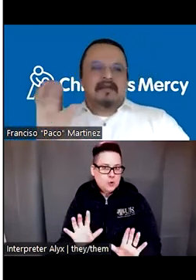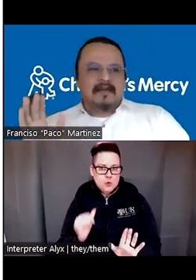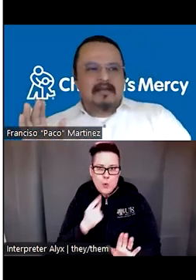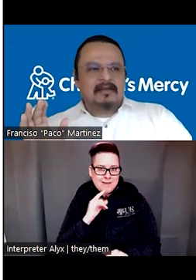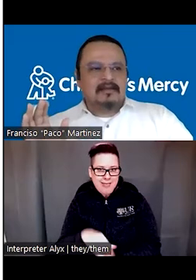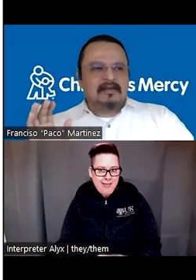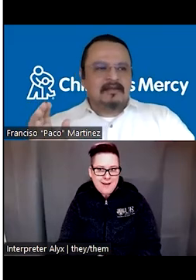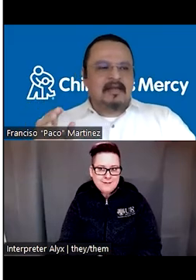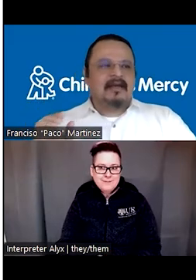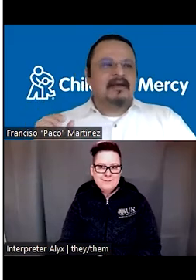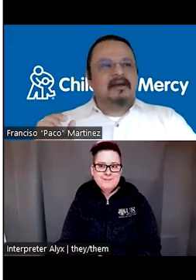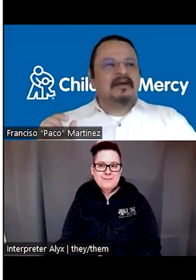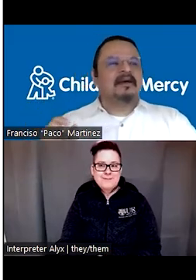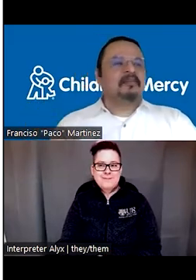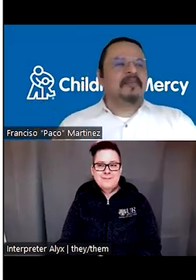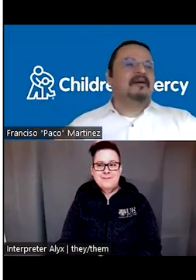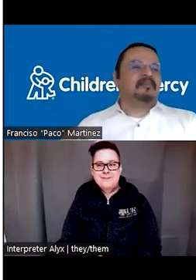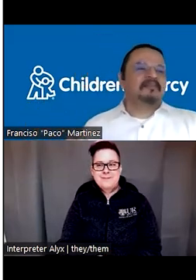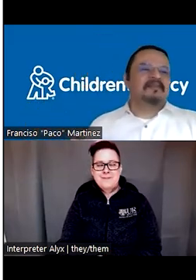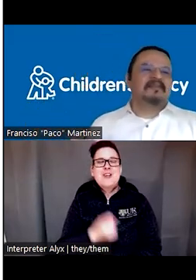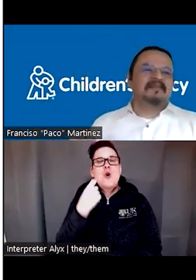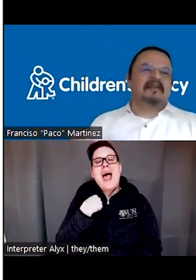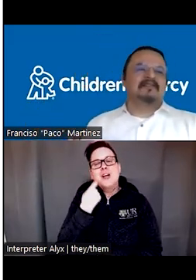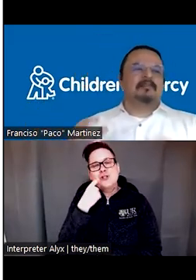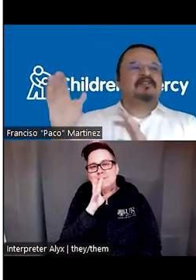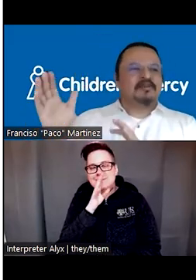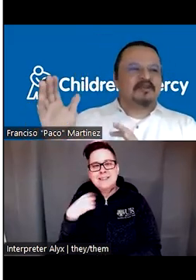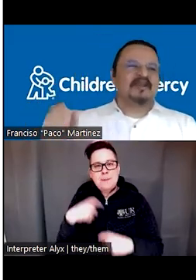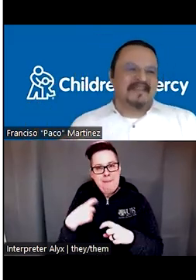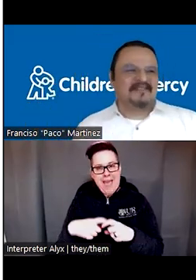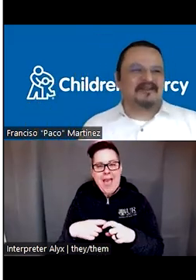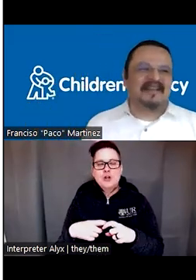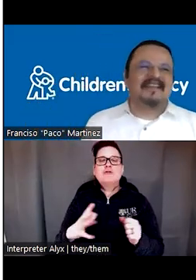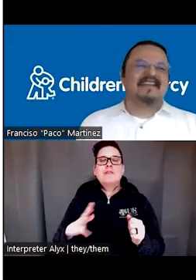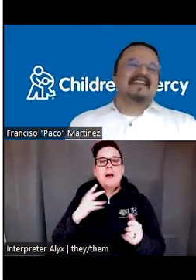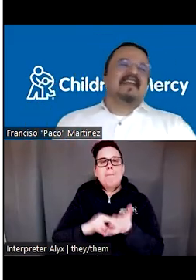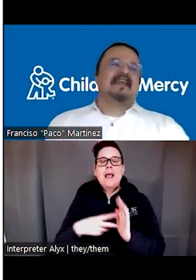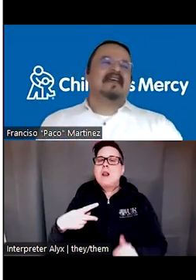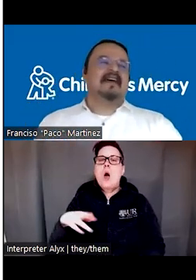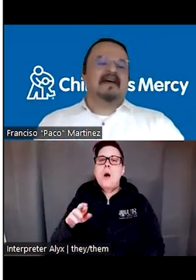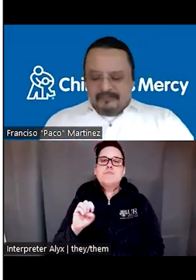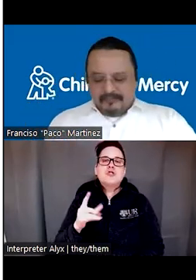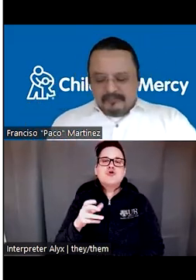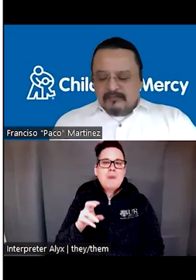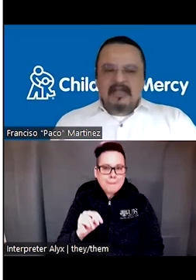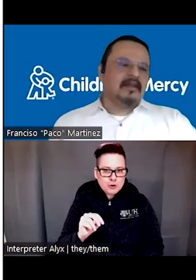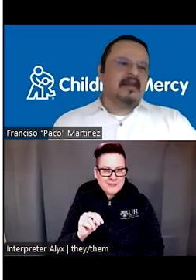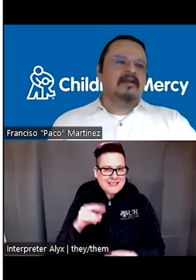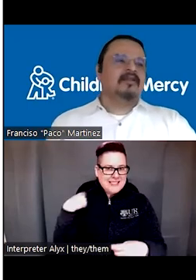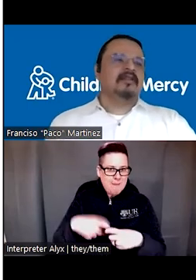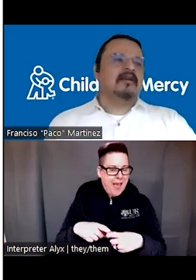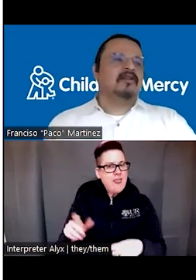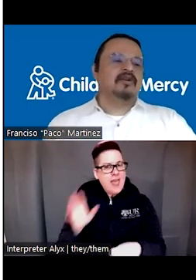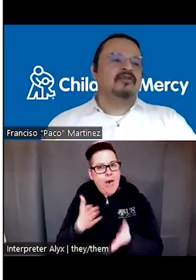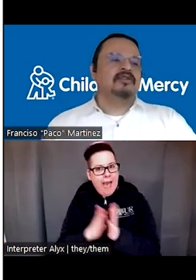So that is, uh, that is, uh, uh, uh, that is the prescription. Sorry. And, uh, they